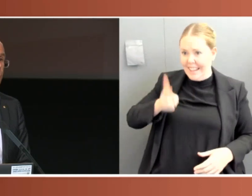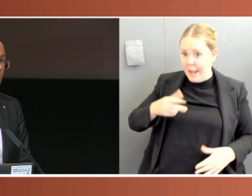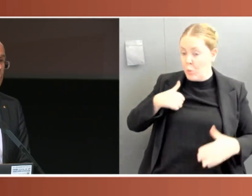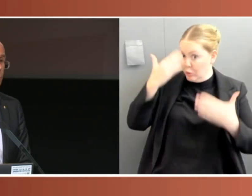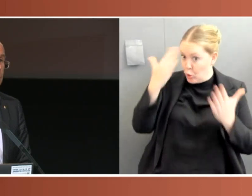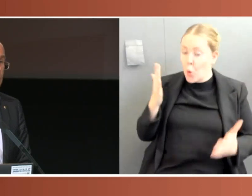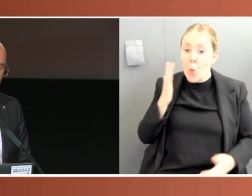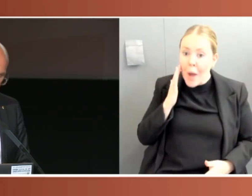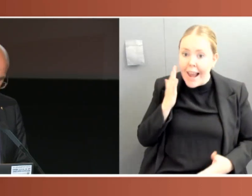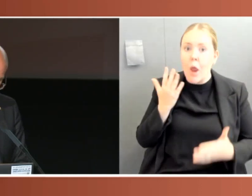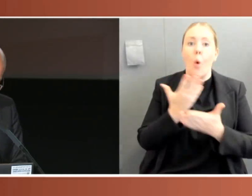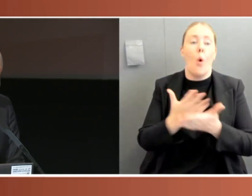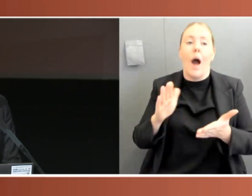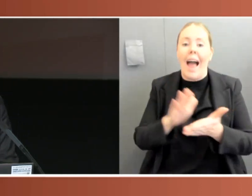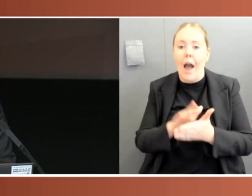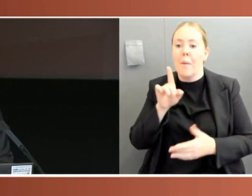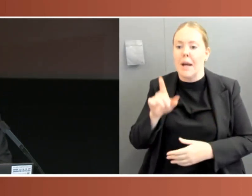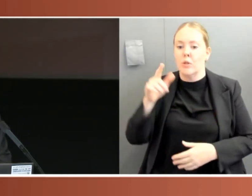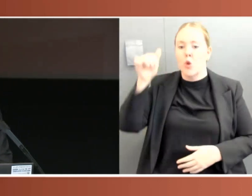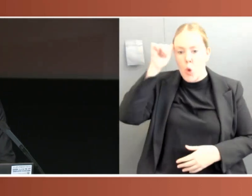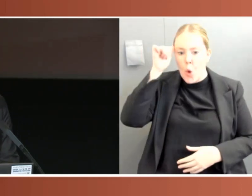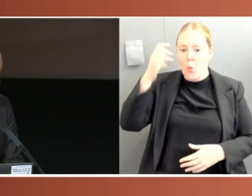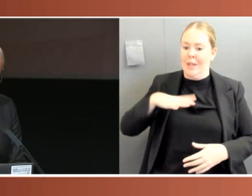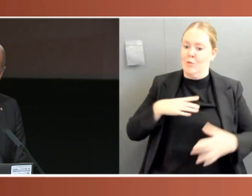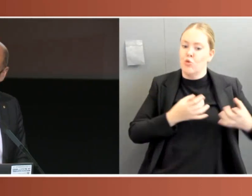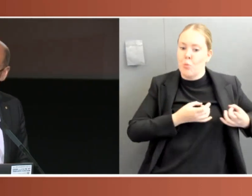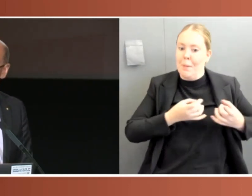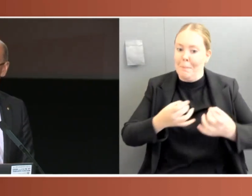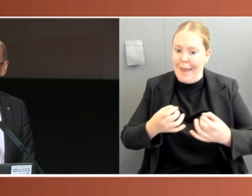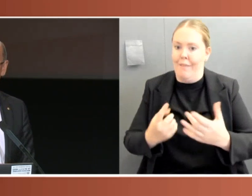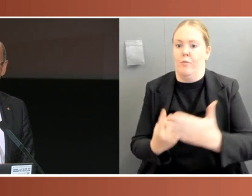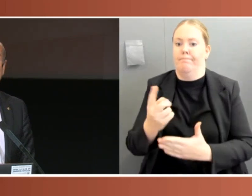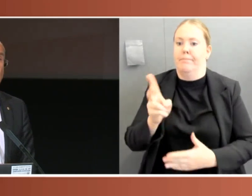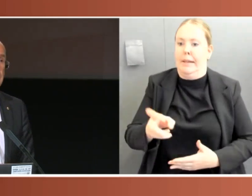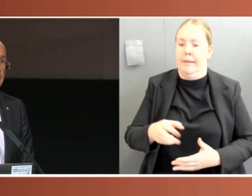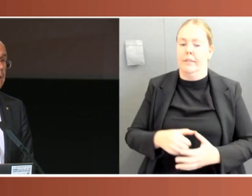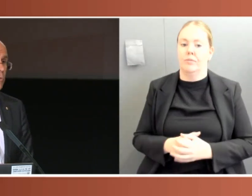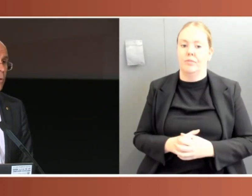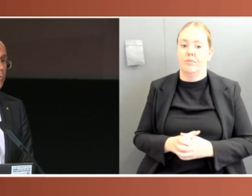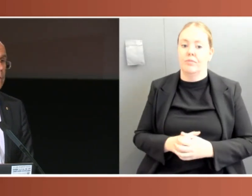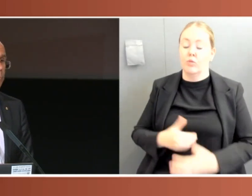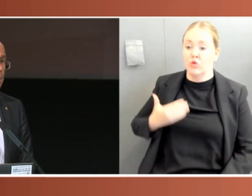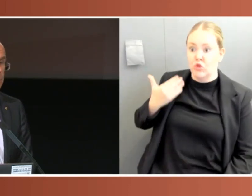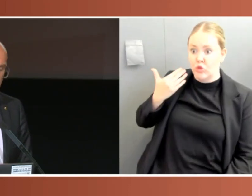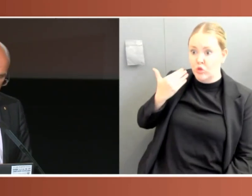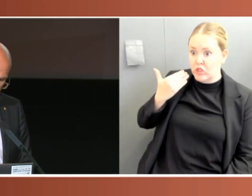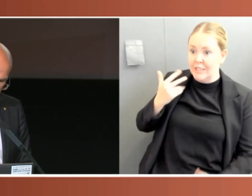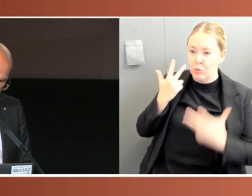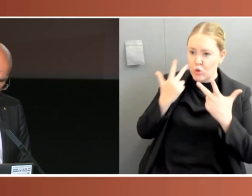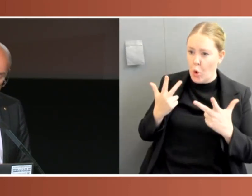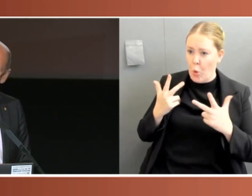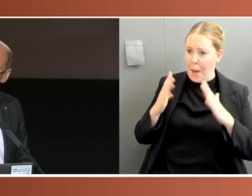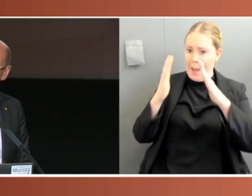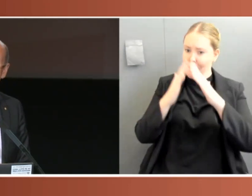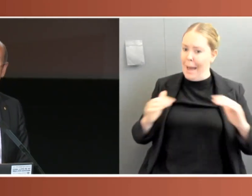we do know we should make those preparations. And what these recent events showed was that Parliament was not ready. It had not put in place those things